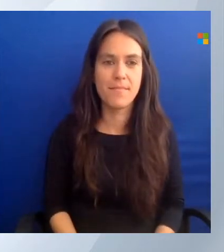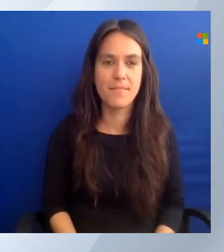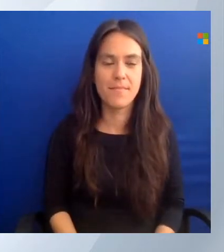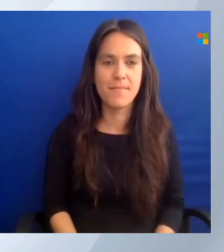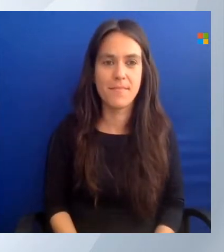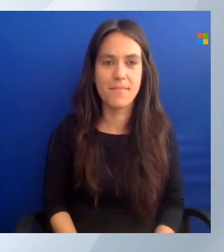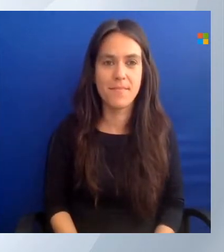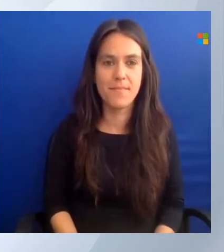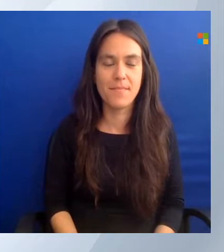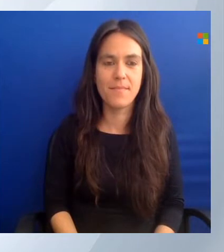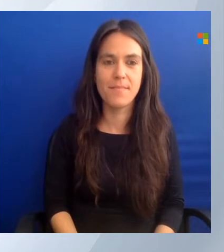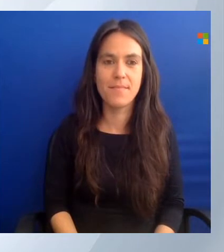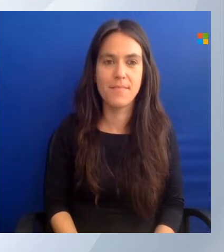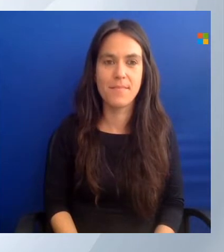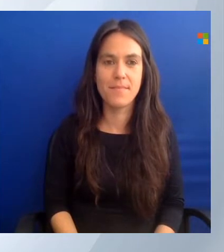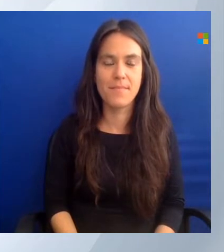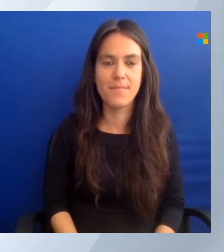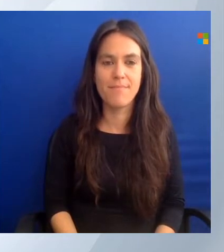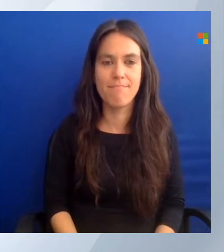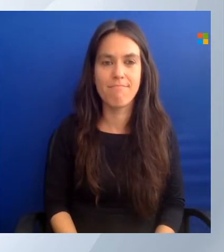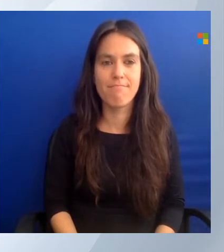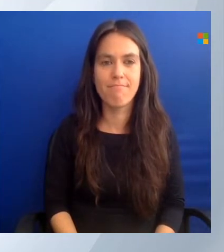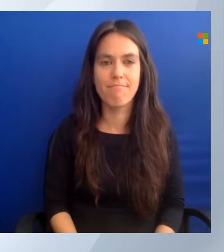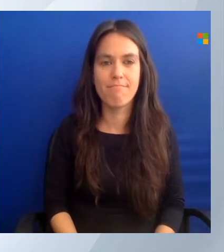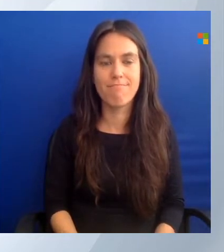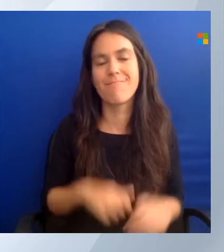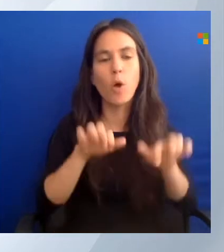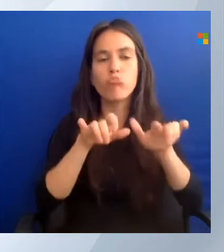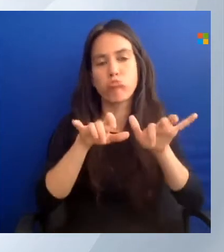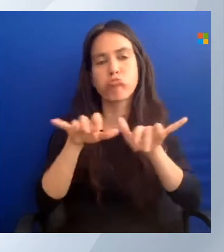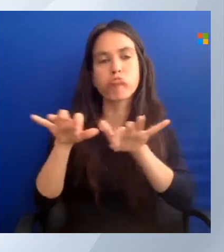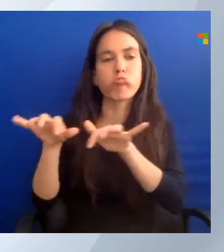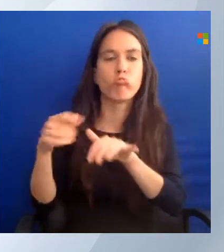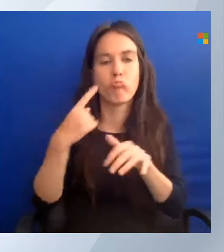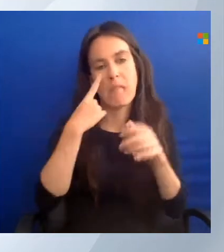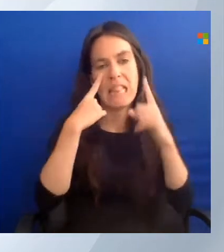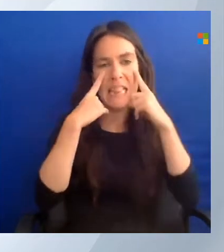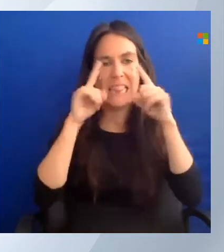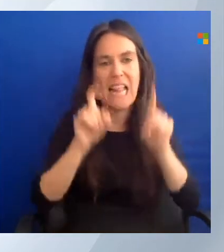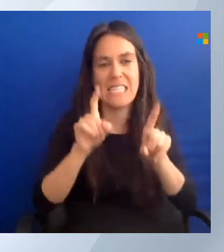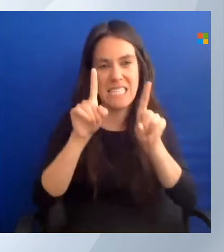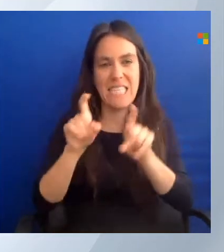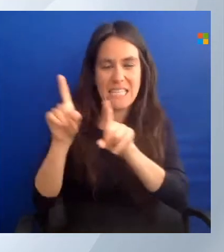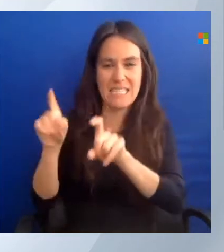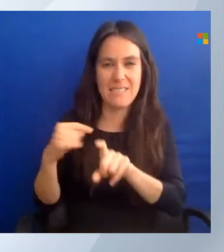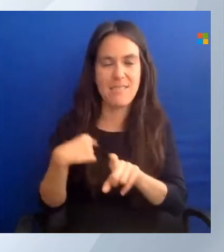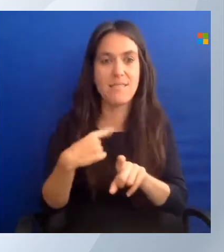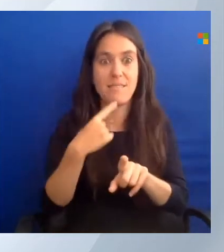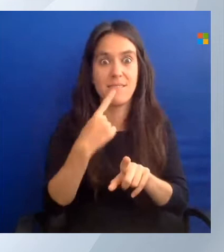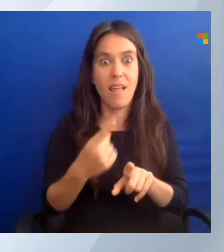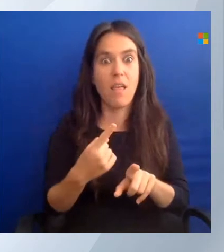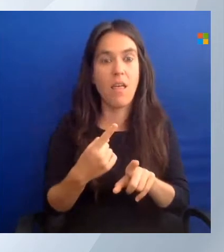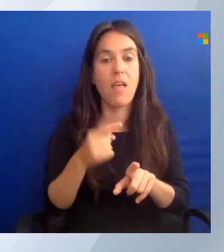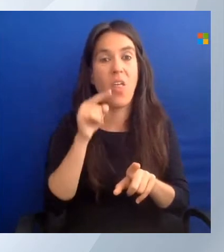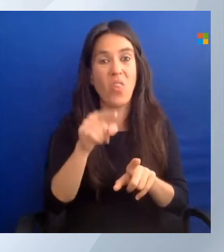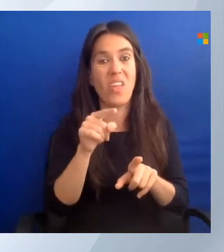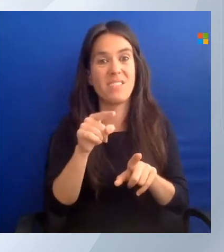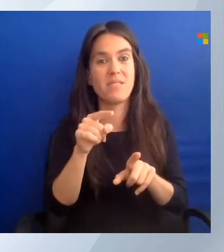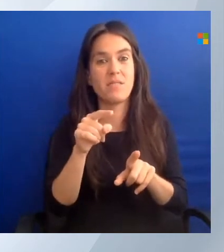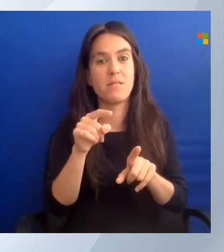Of course, the Hello World script. And I can save that. And I am at example